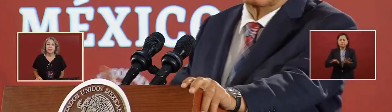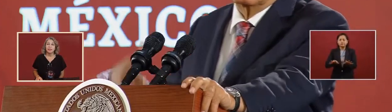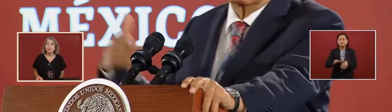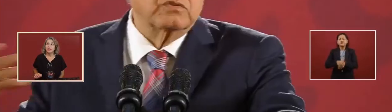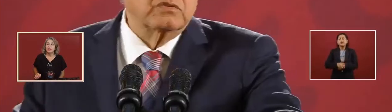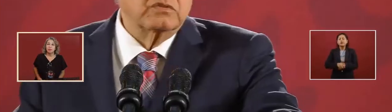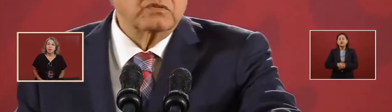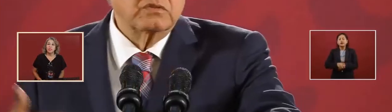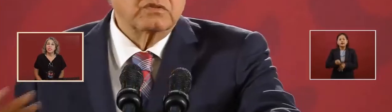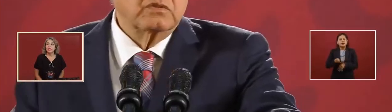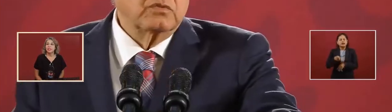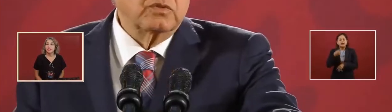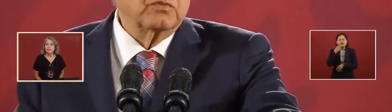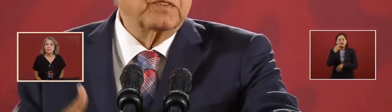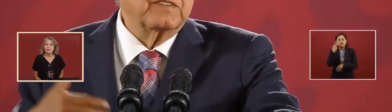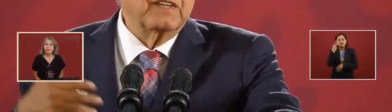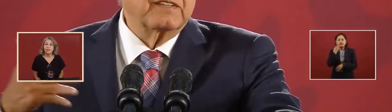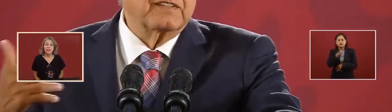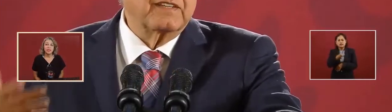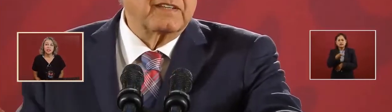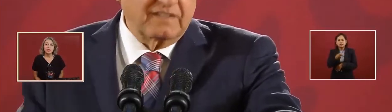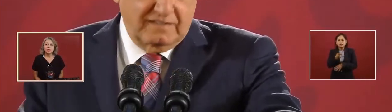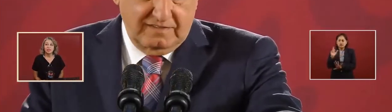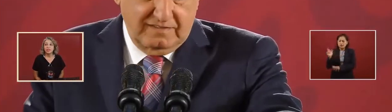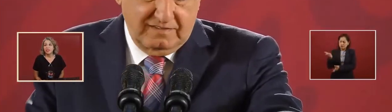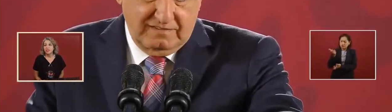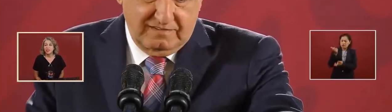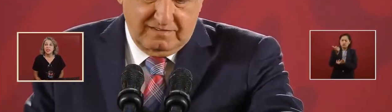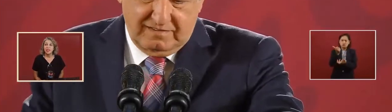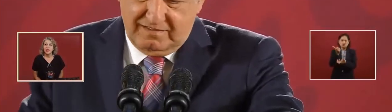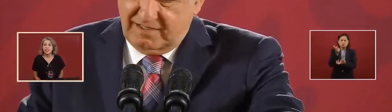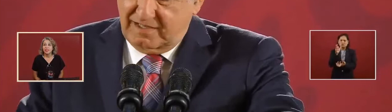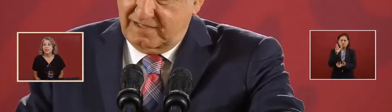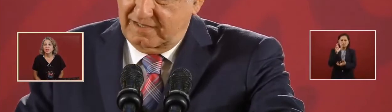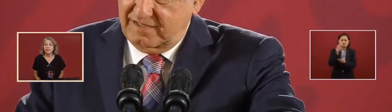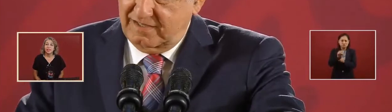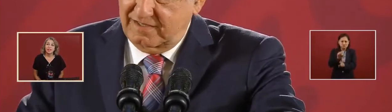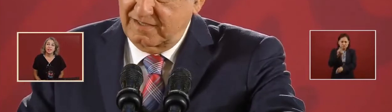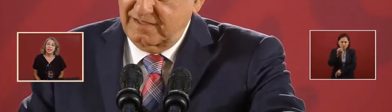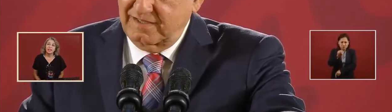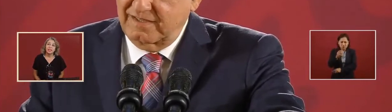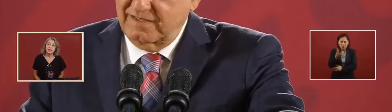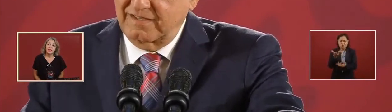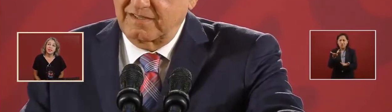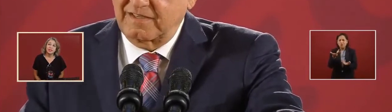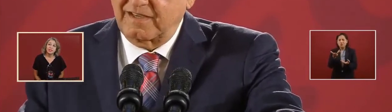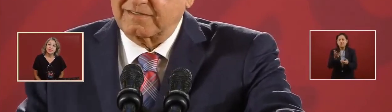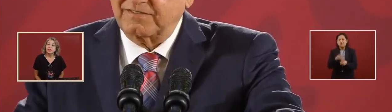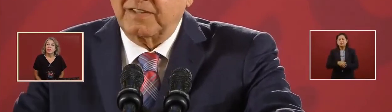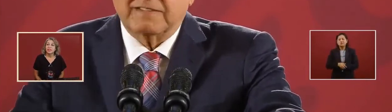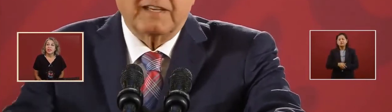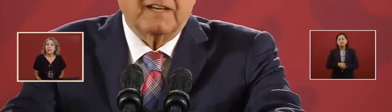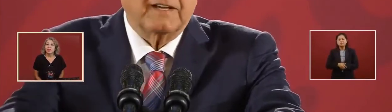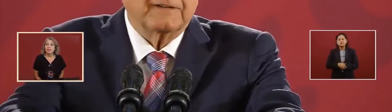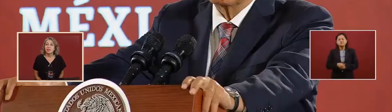It's not sufficient. And that there's, that they need